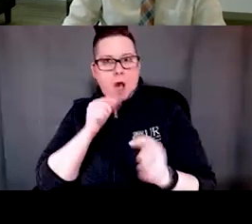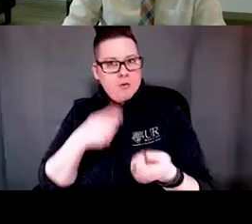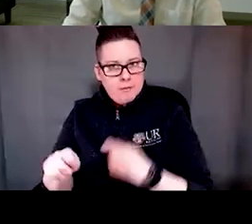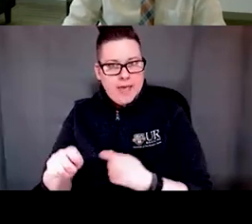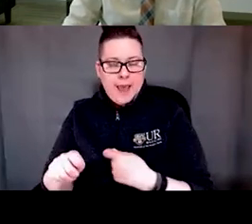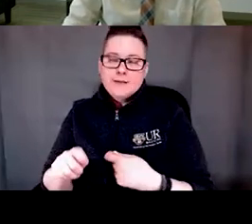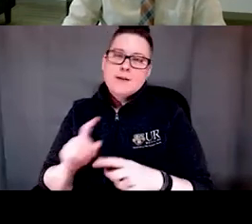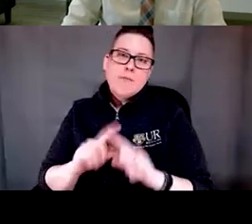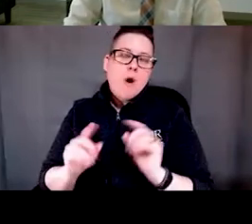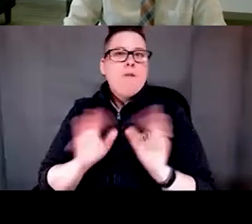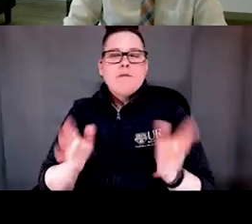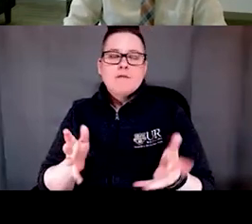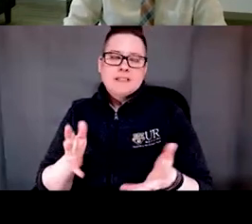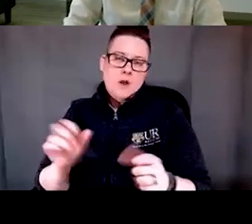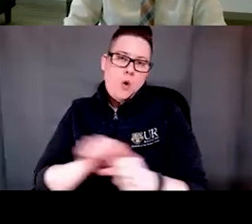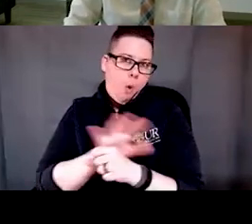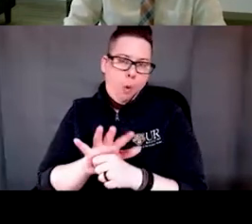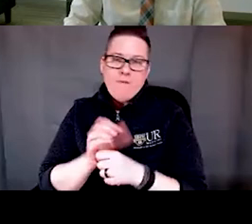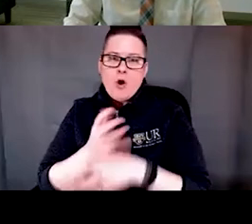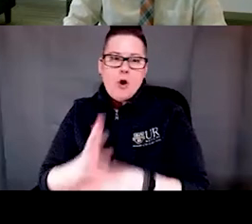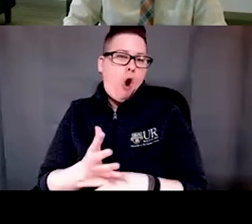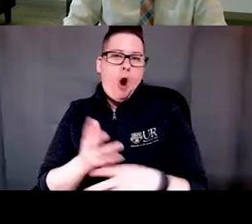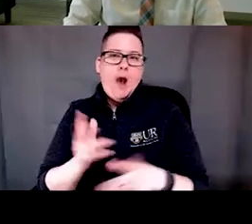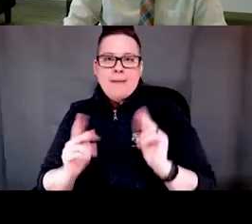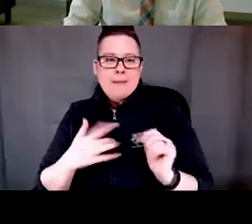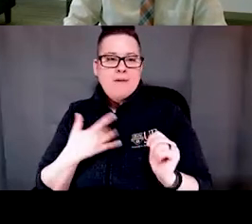exacerbating social isolation and loneliness especially amongst